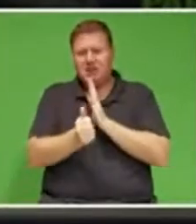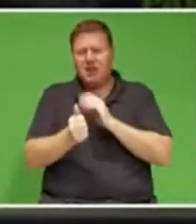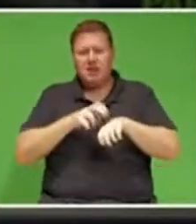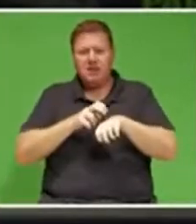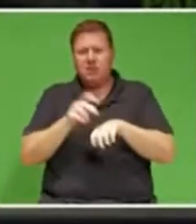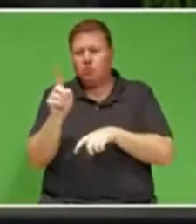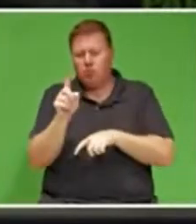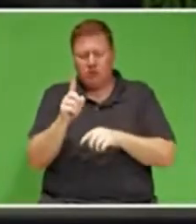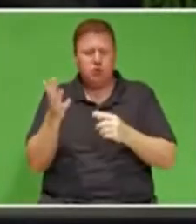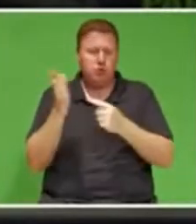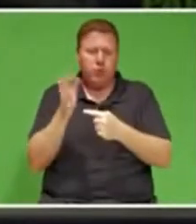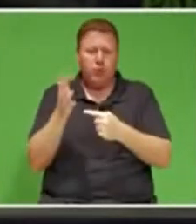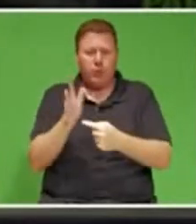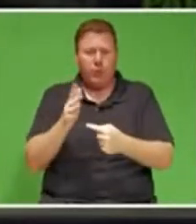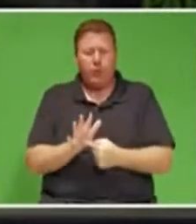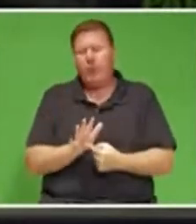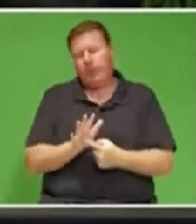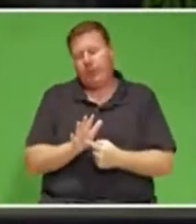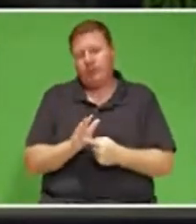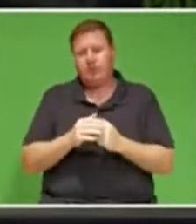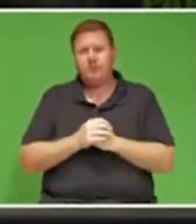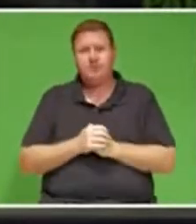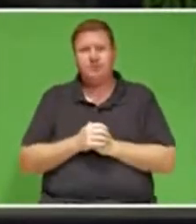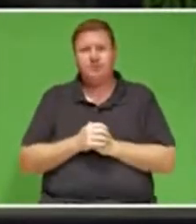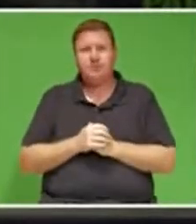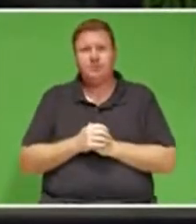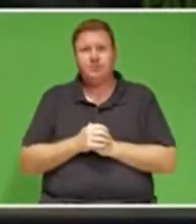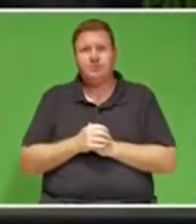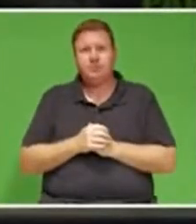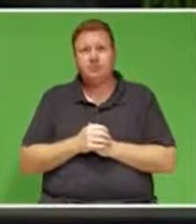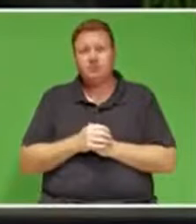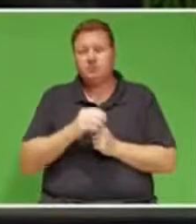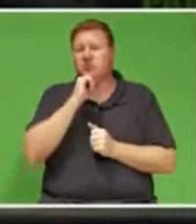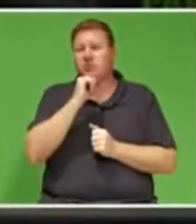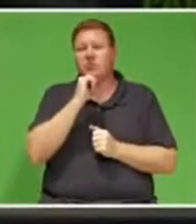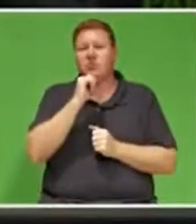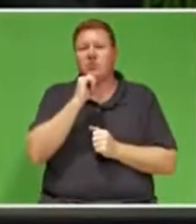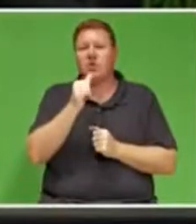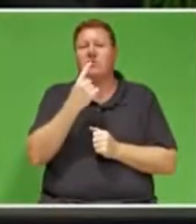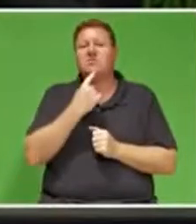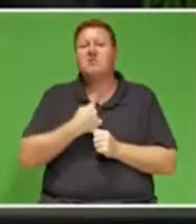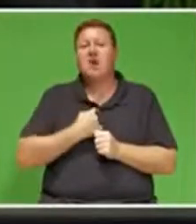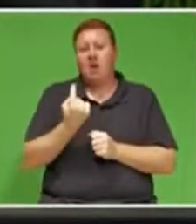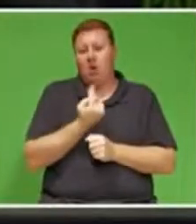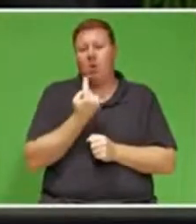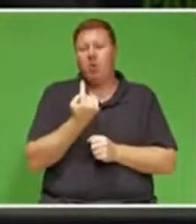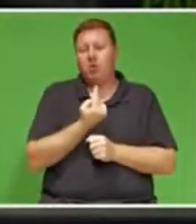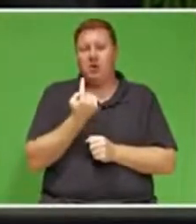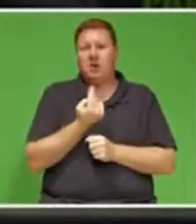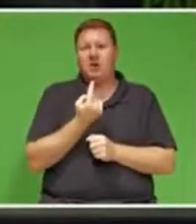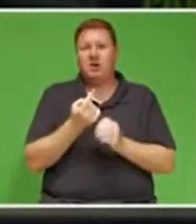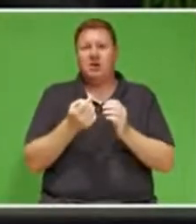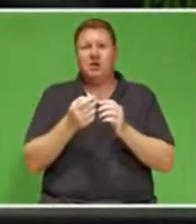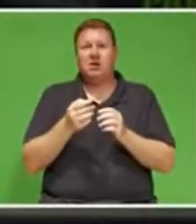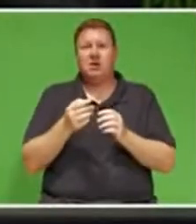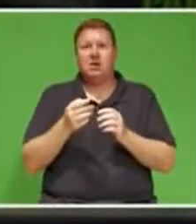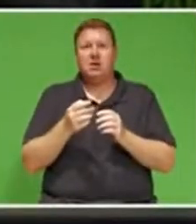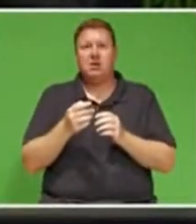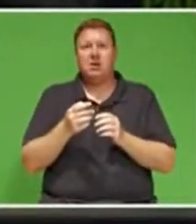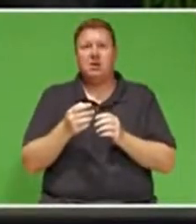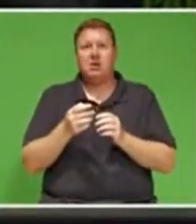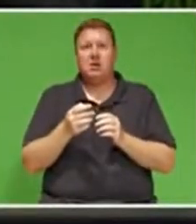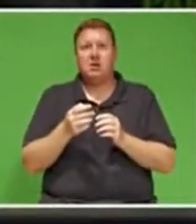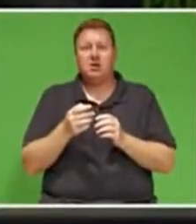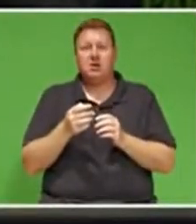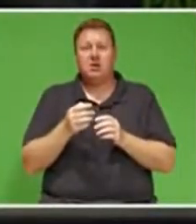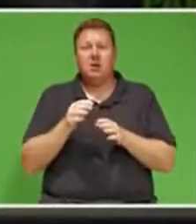Now, these audits must not just tell us what training officials think